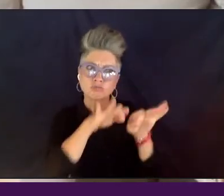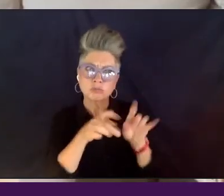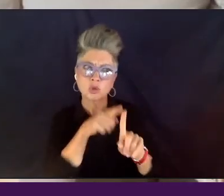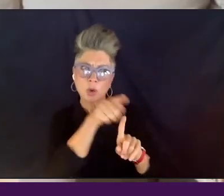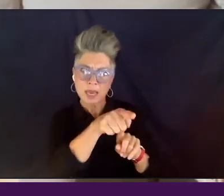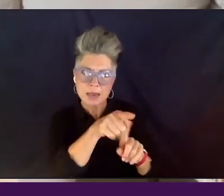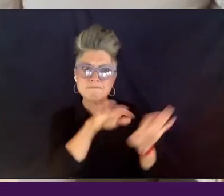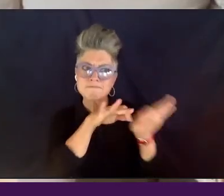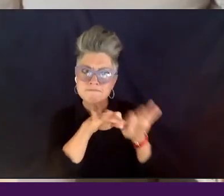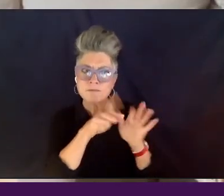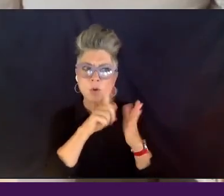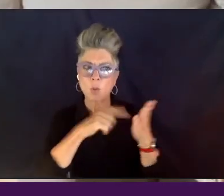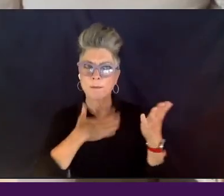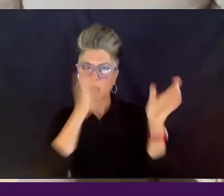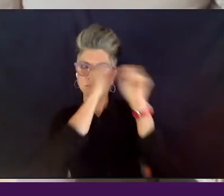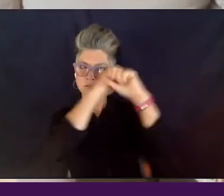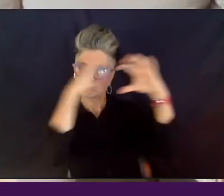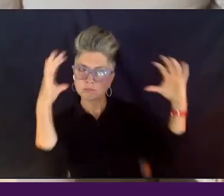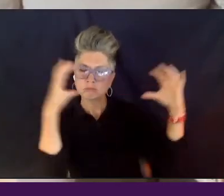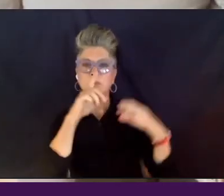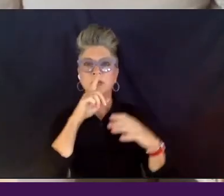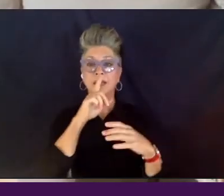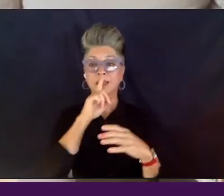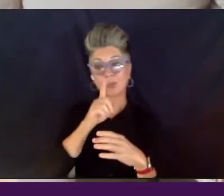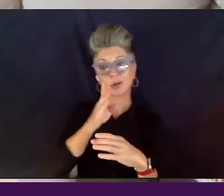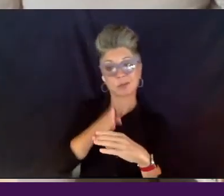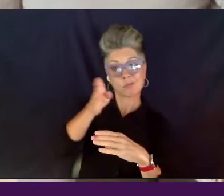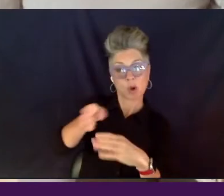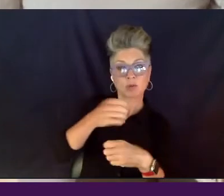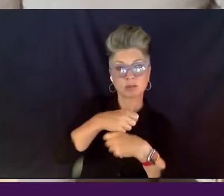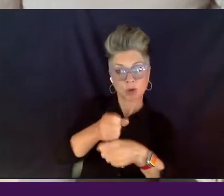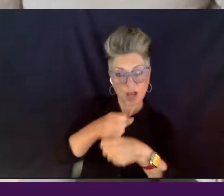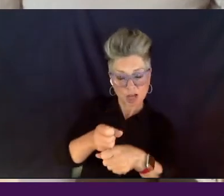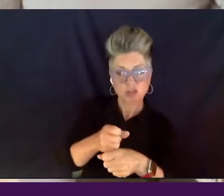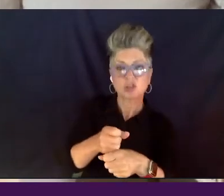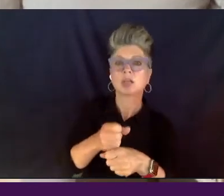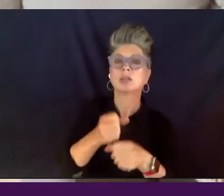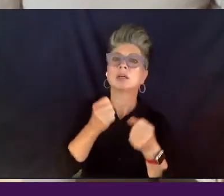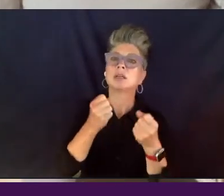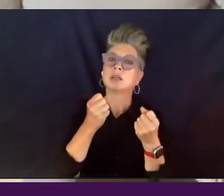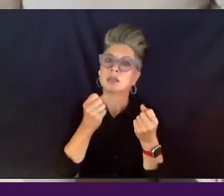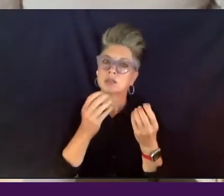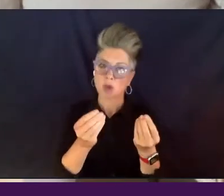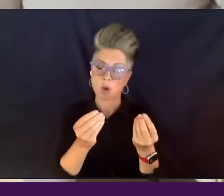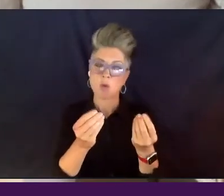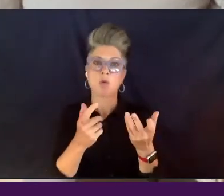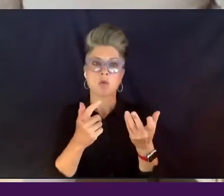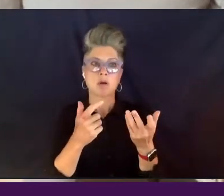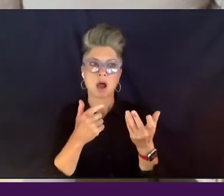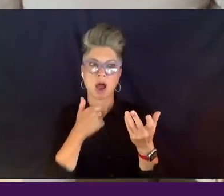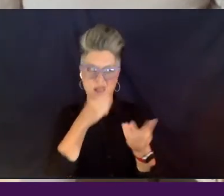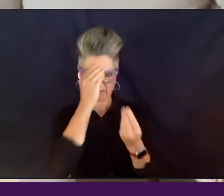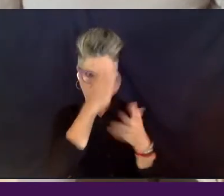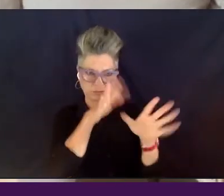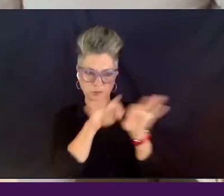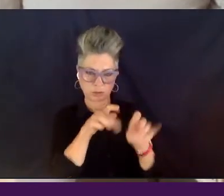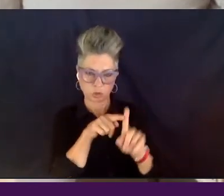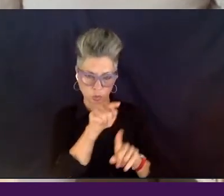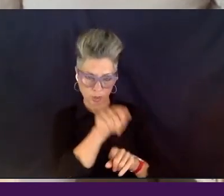it was in post-production and I had, um, a work sample. So I pitched the project to Chris, um, and he was, um,